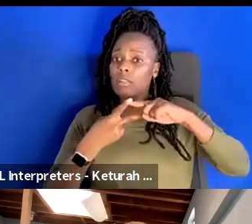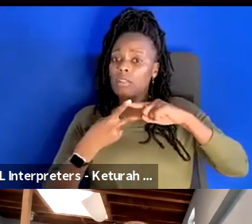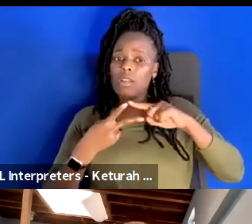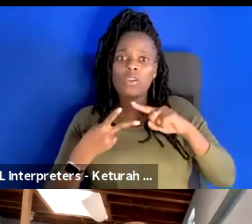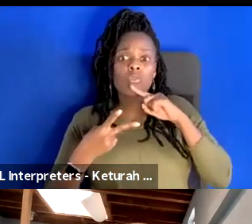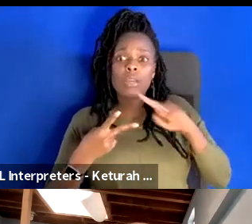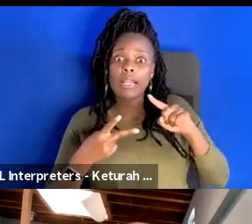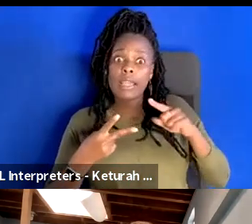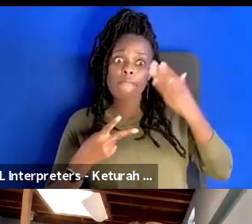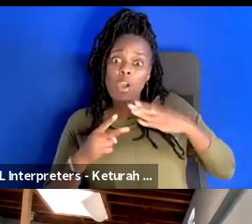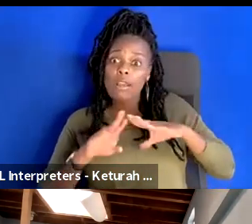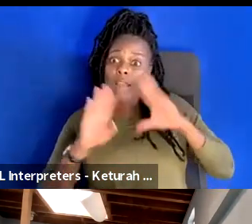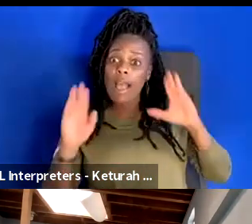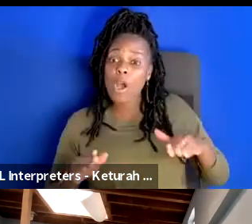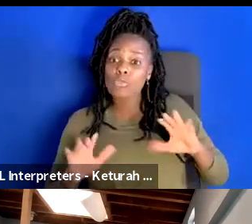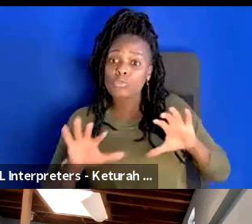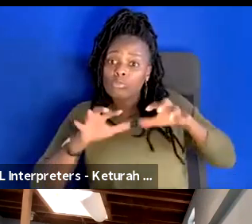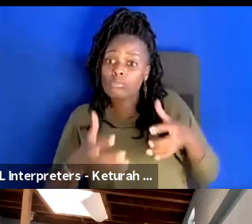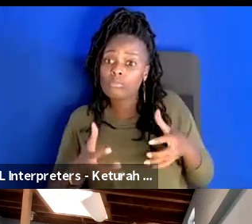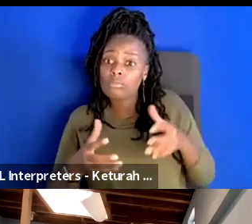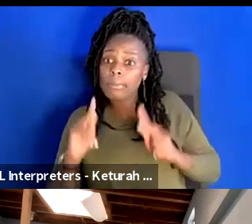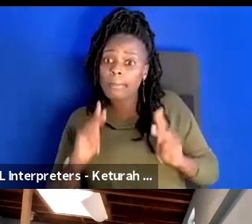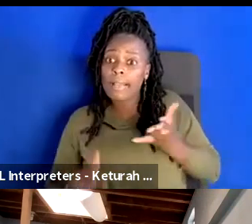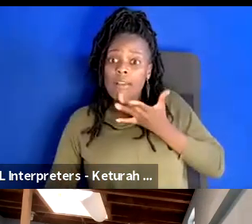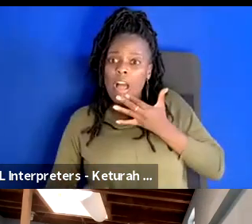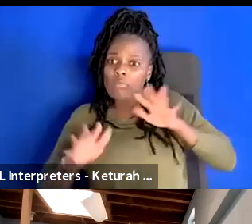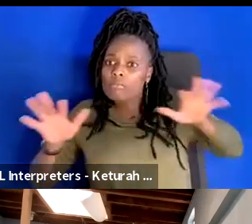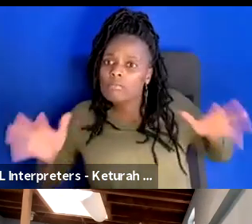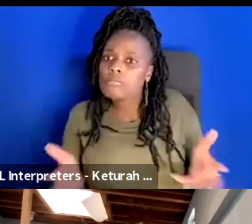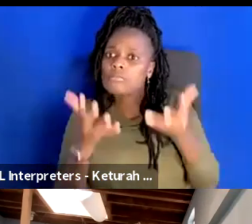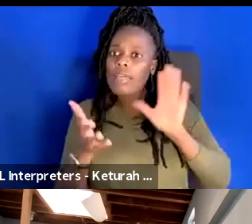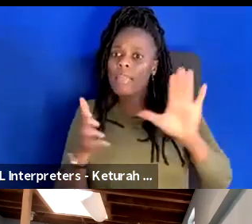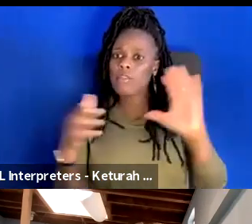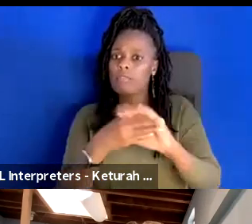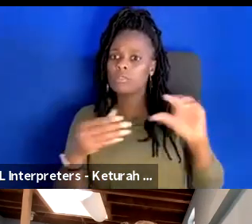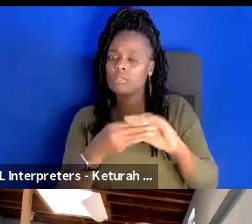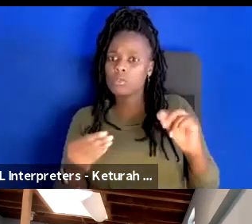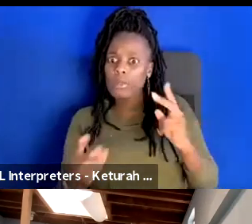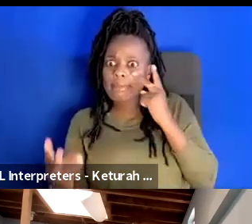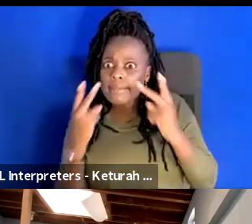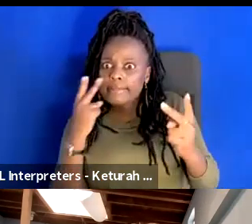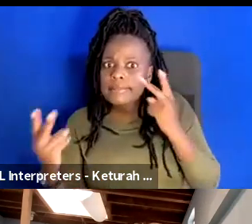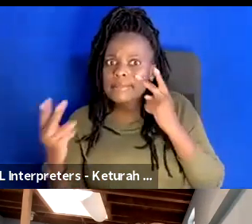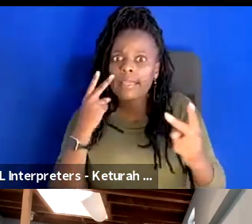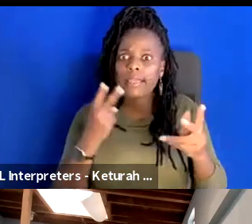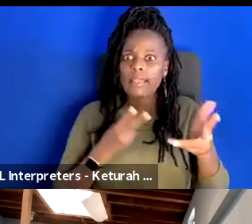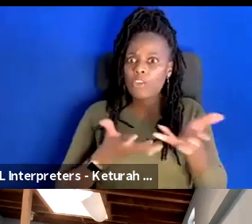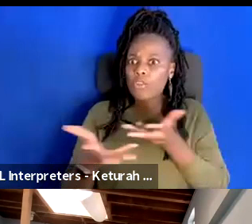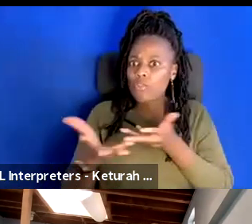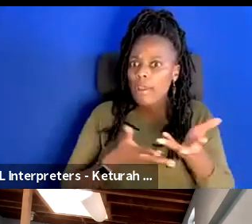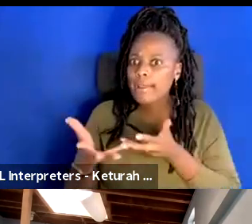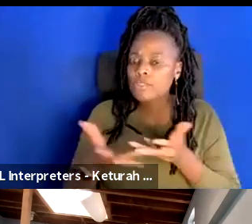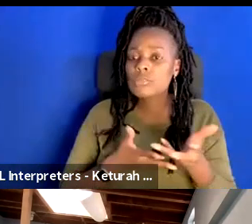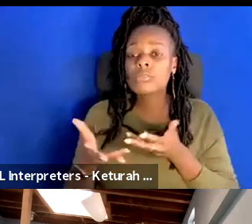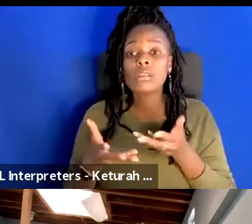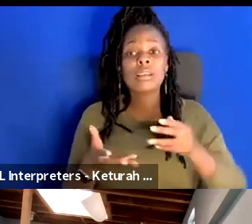voices of front of house individuals on a staff basis in terms of reflecting what they're seeing in terms of patron interactions um and